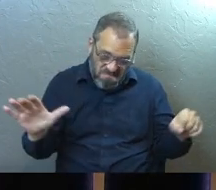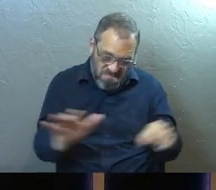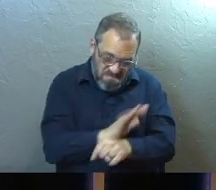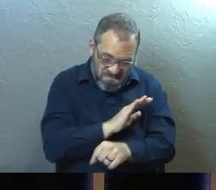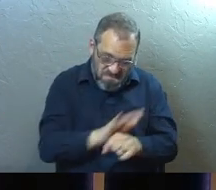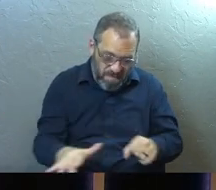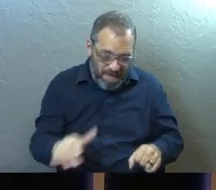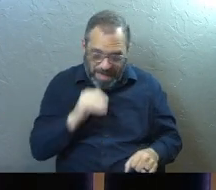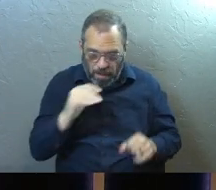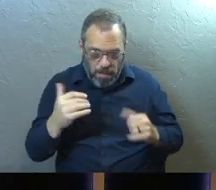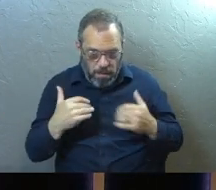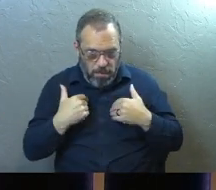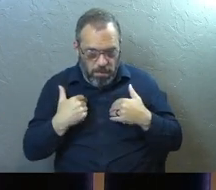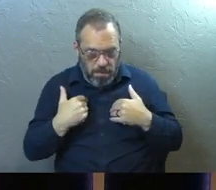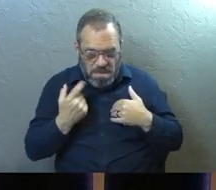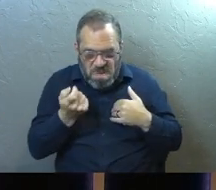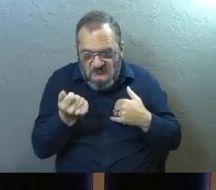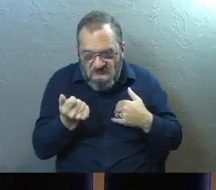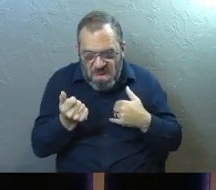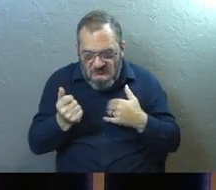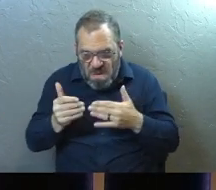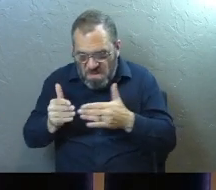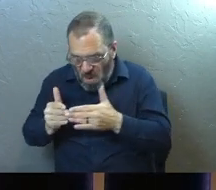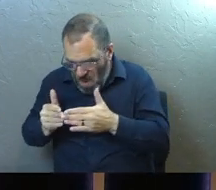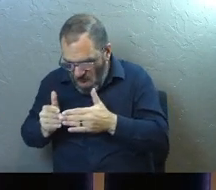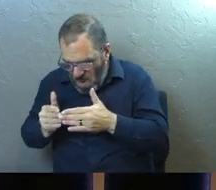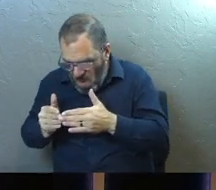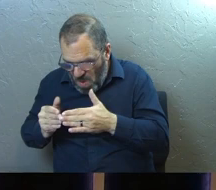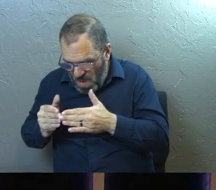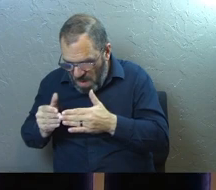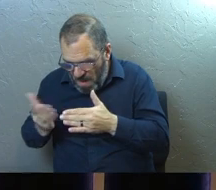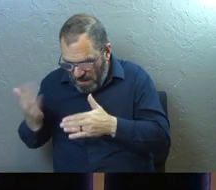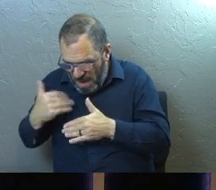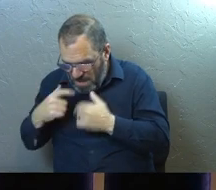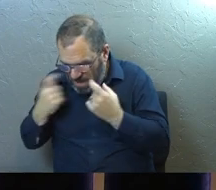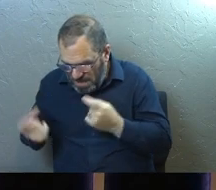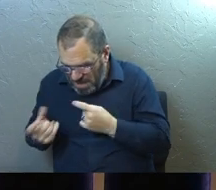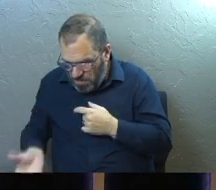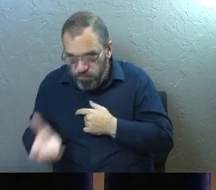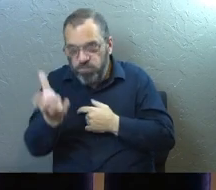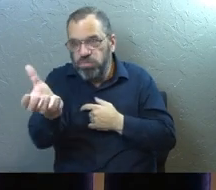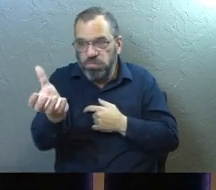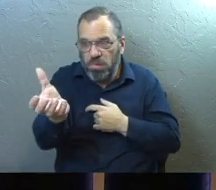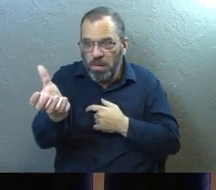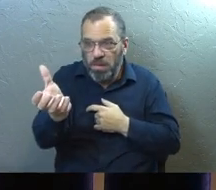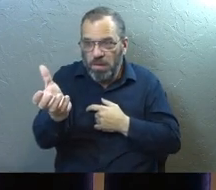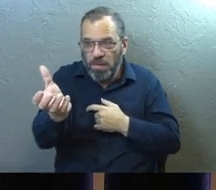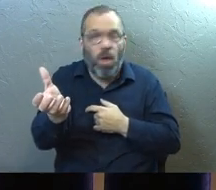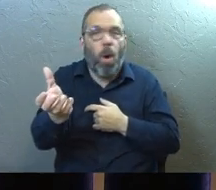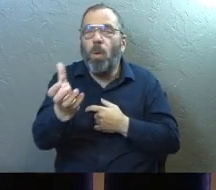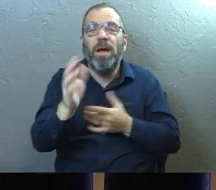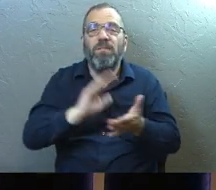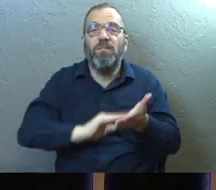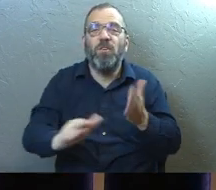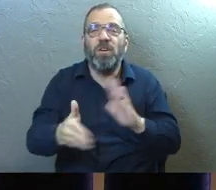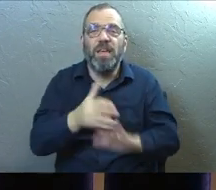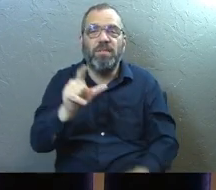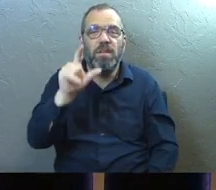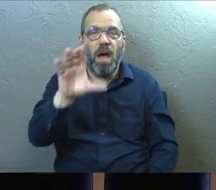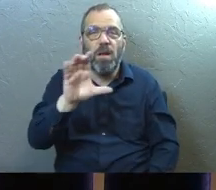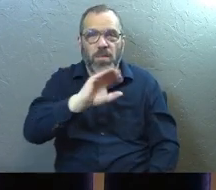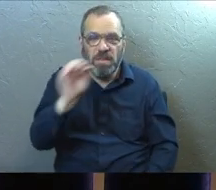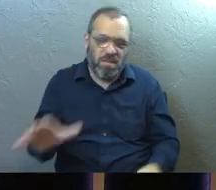and I don't have to worry about some little corner of my past in shame that his cross did not cover. No, his forgiveness is